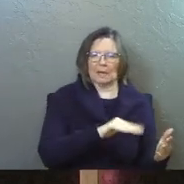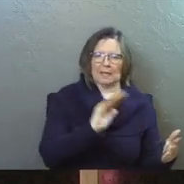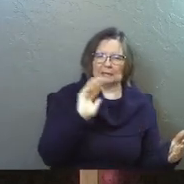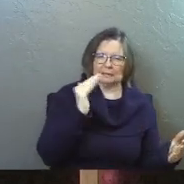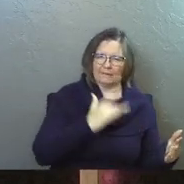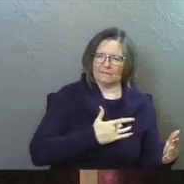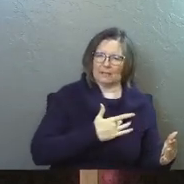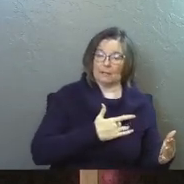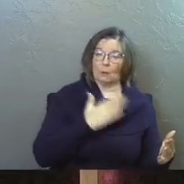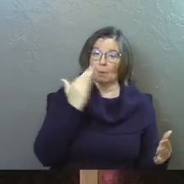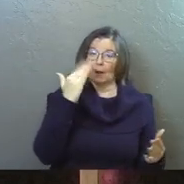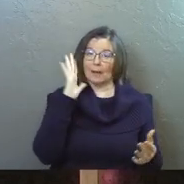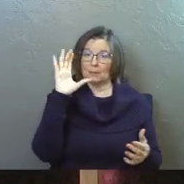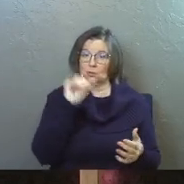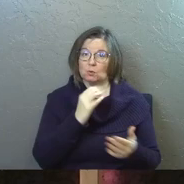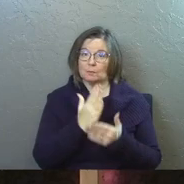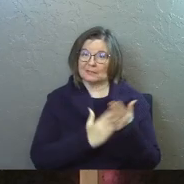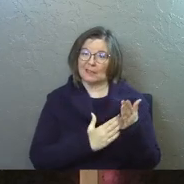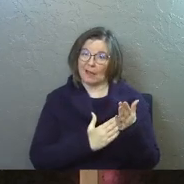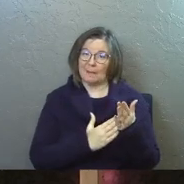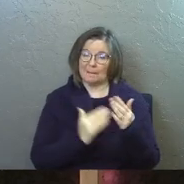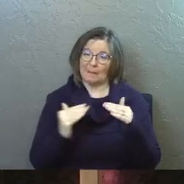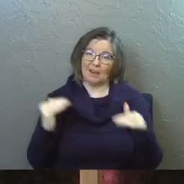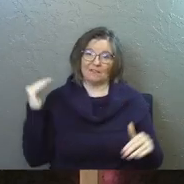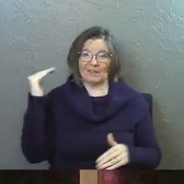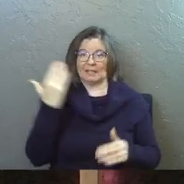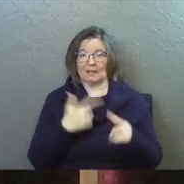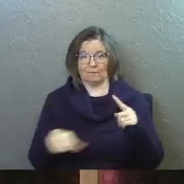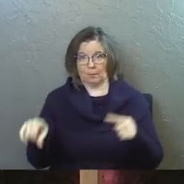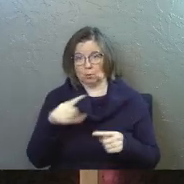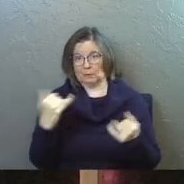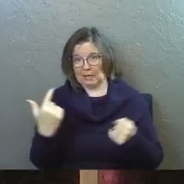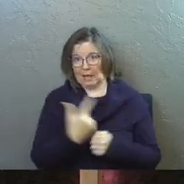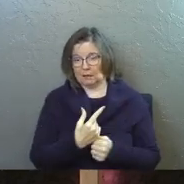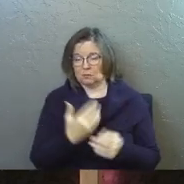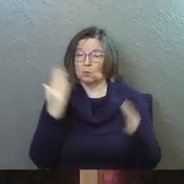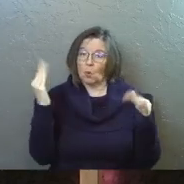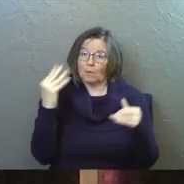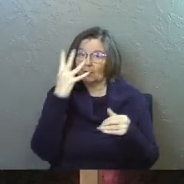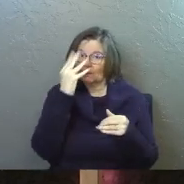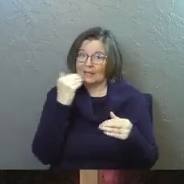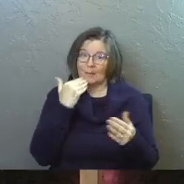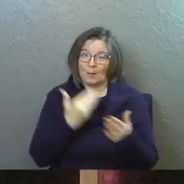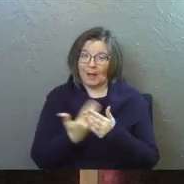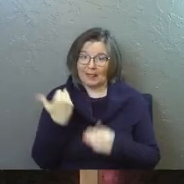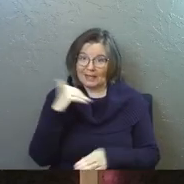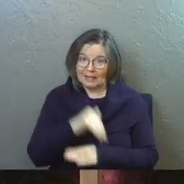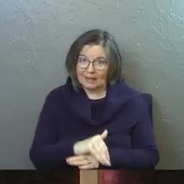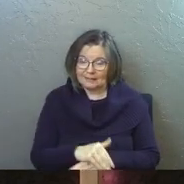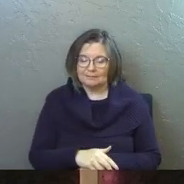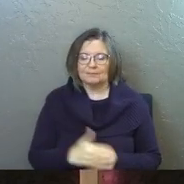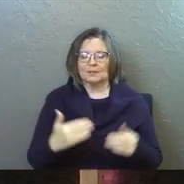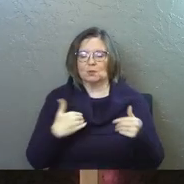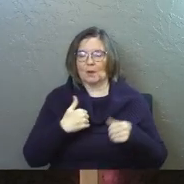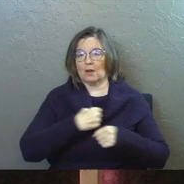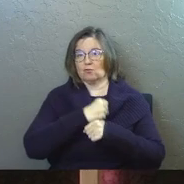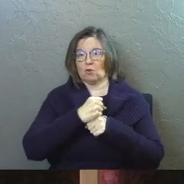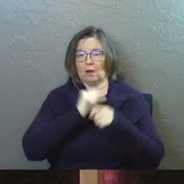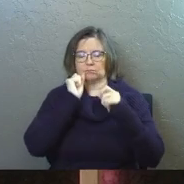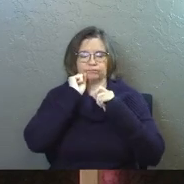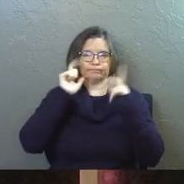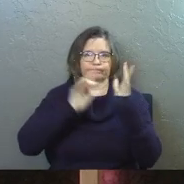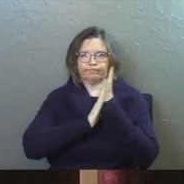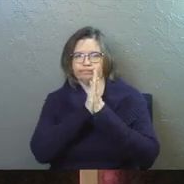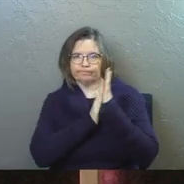going to assume, uh, some advanced stuff on you today. So hopefully you slept well last night and you've had your coffee